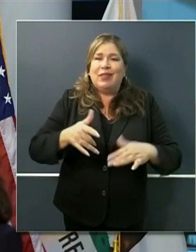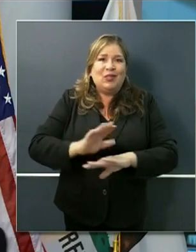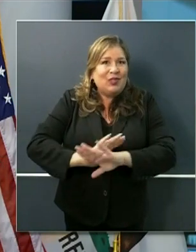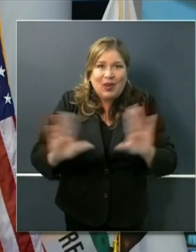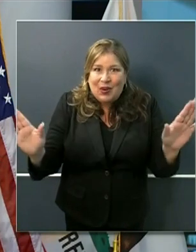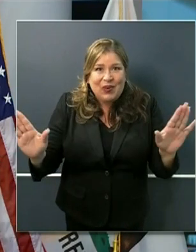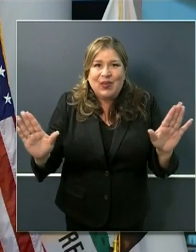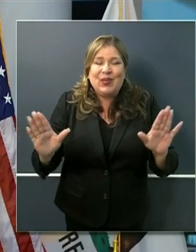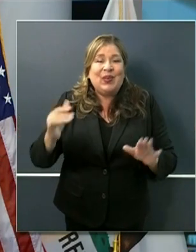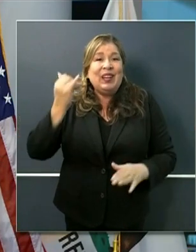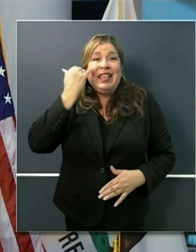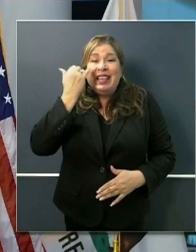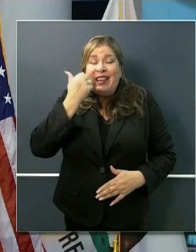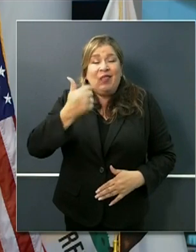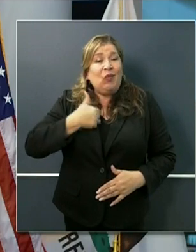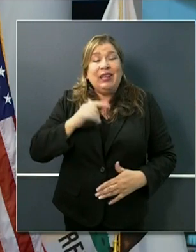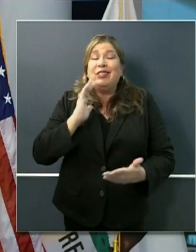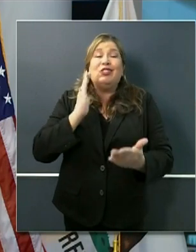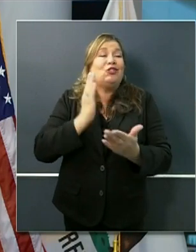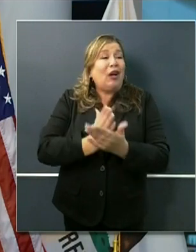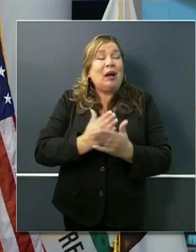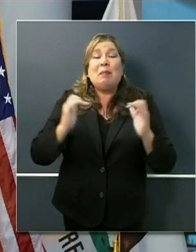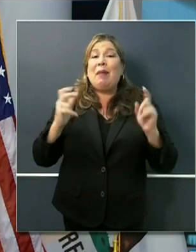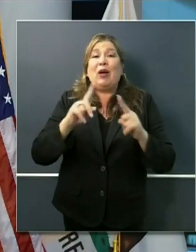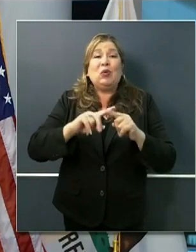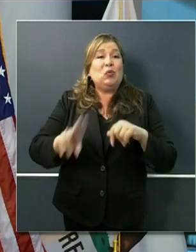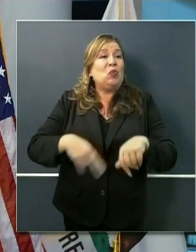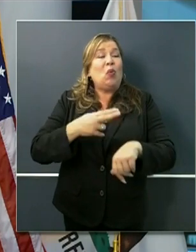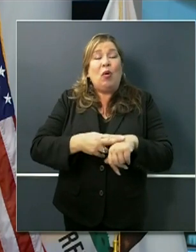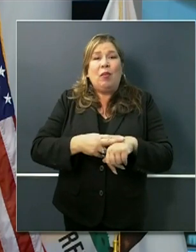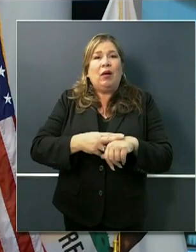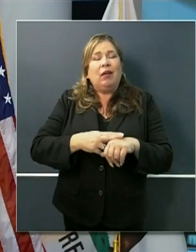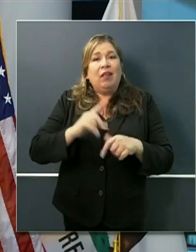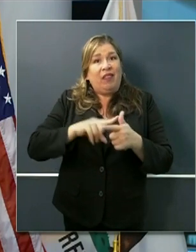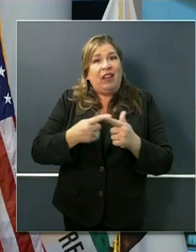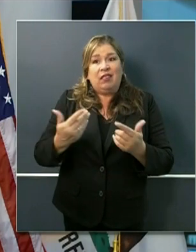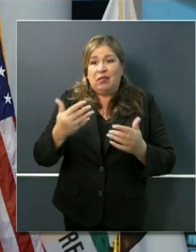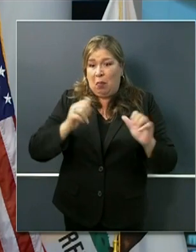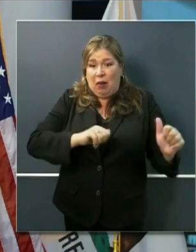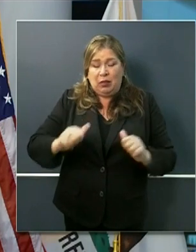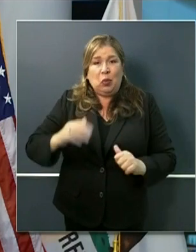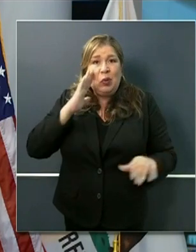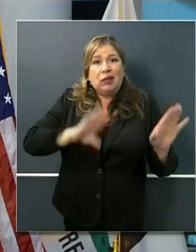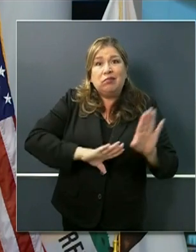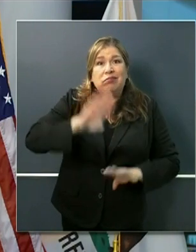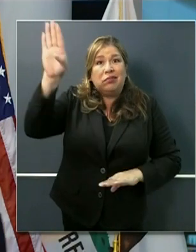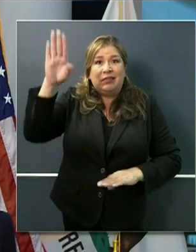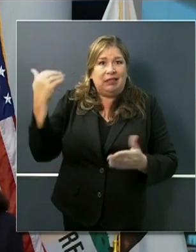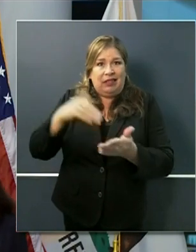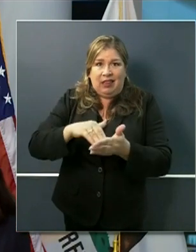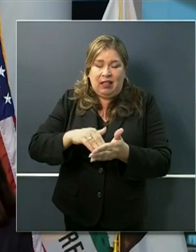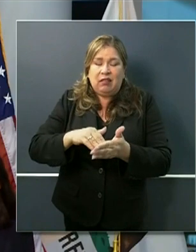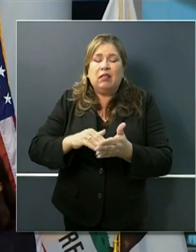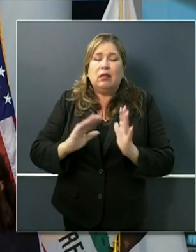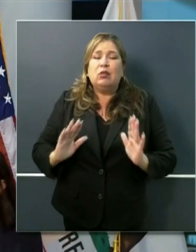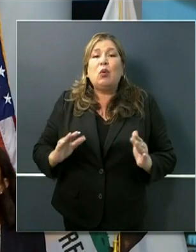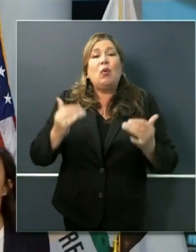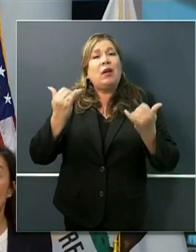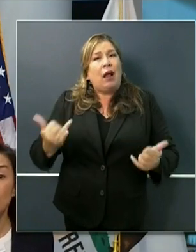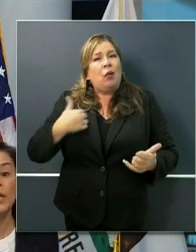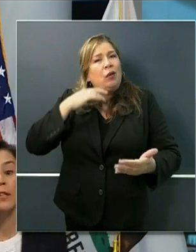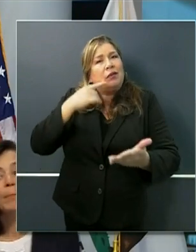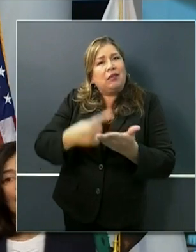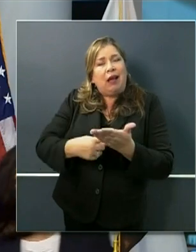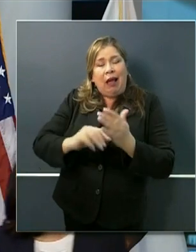indeed if we remove all of our interventions we again will expect this surge the opportunity now at this moment is to talk about